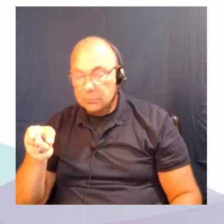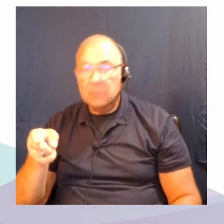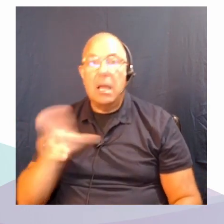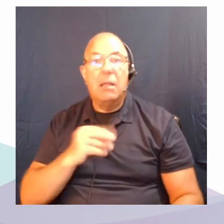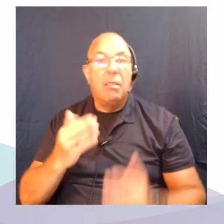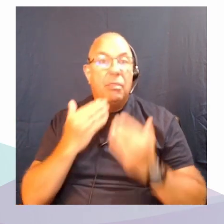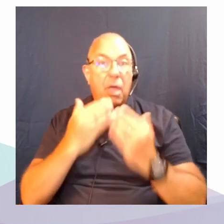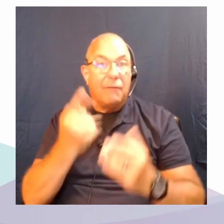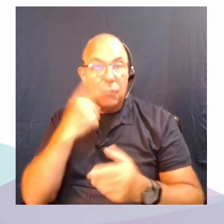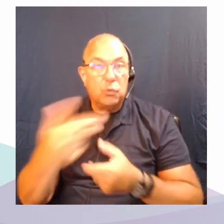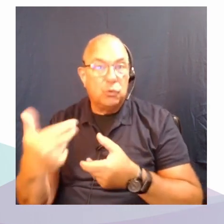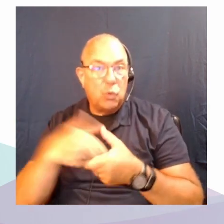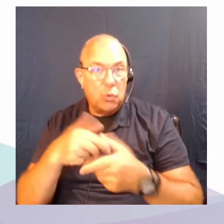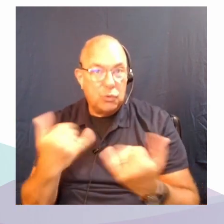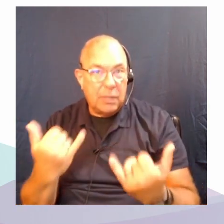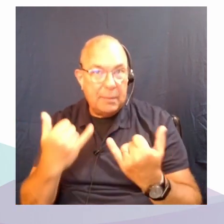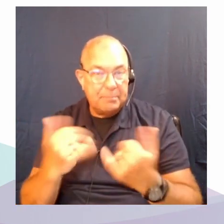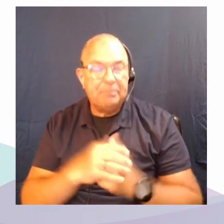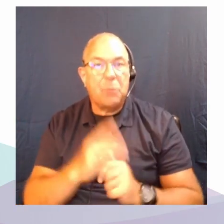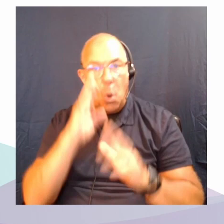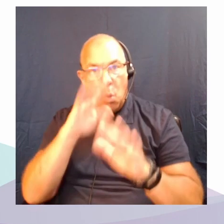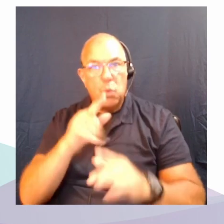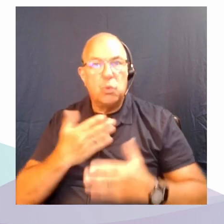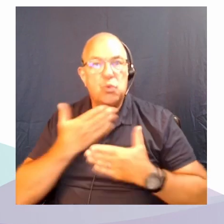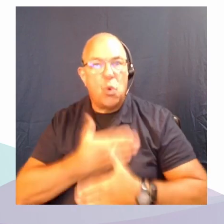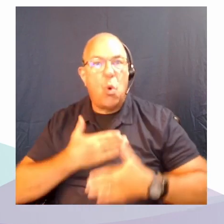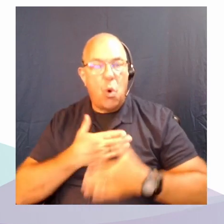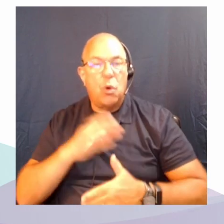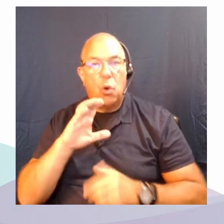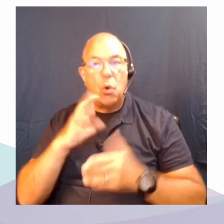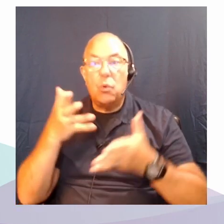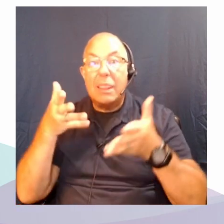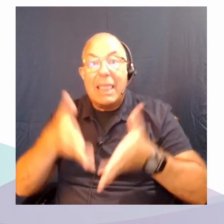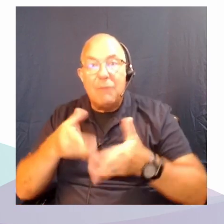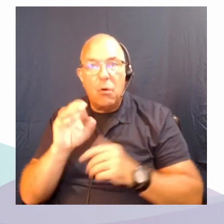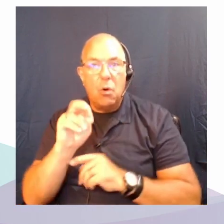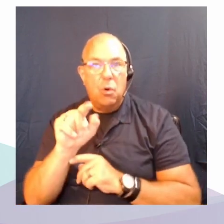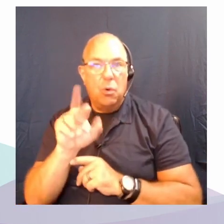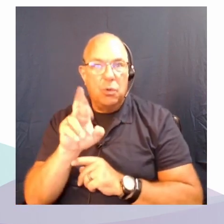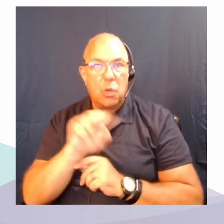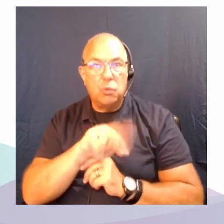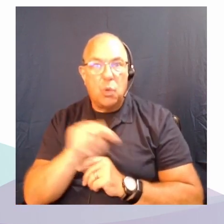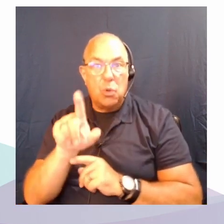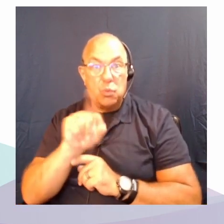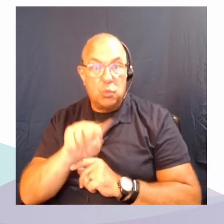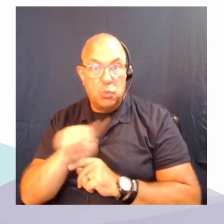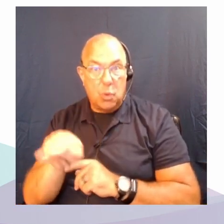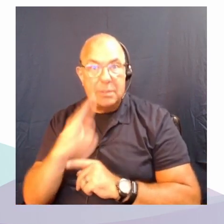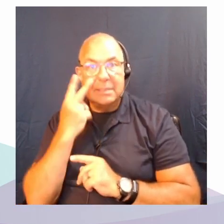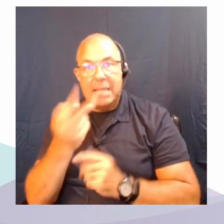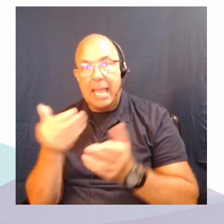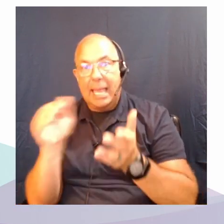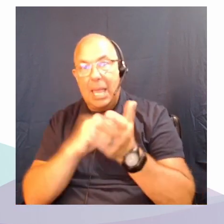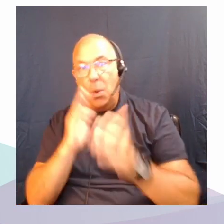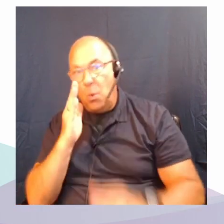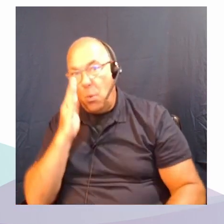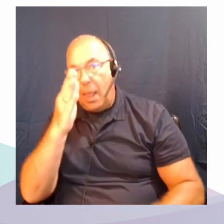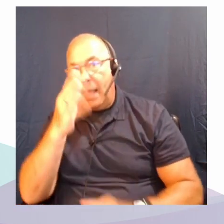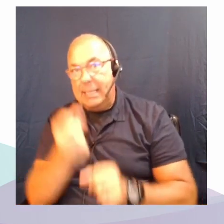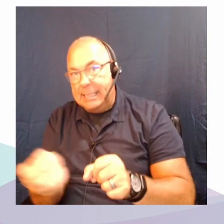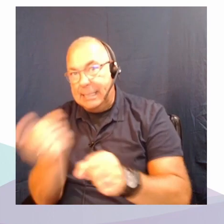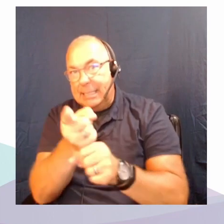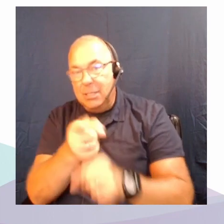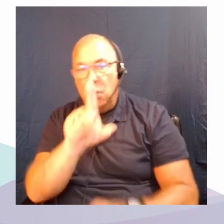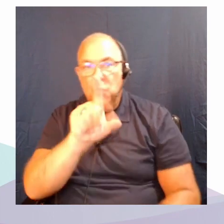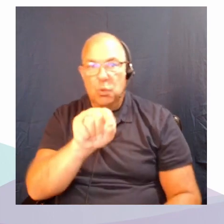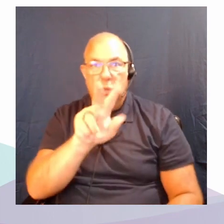today i hope you enjoy the rest of congress 2022 and that we'll see you again at congress 2023 be well everybody